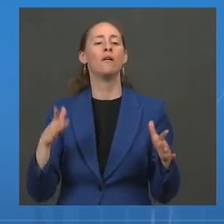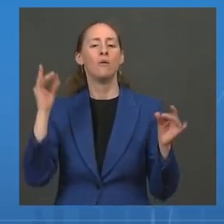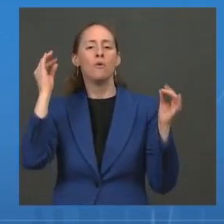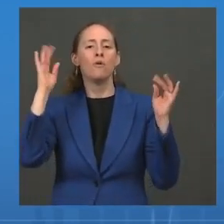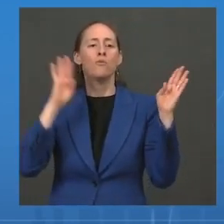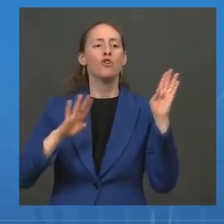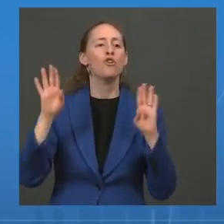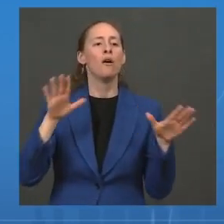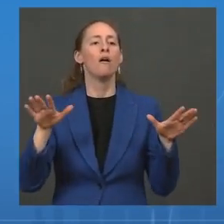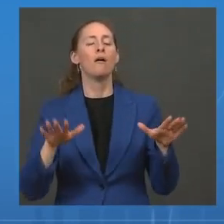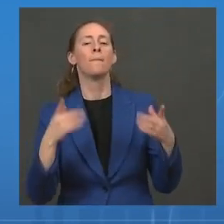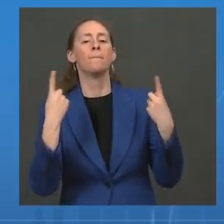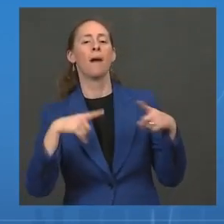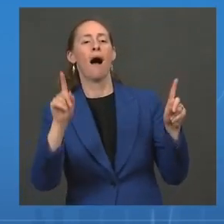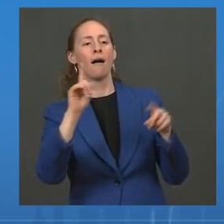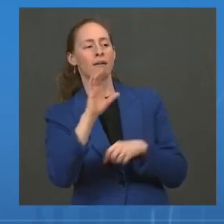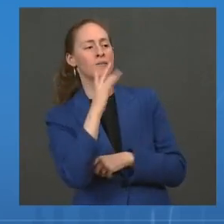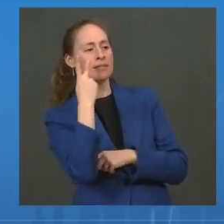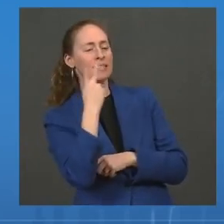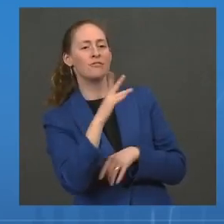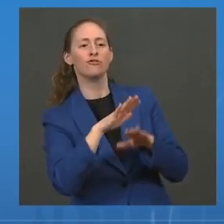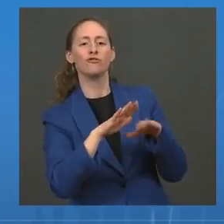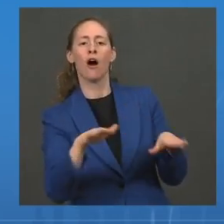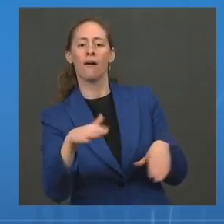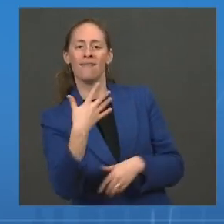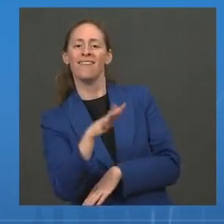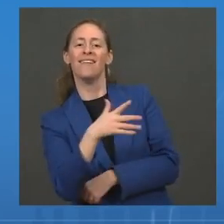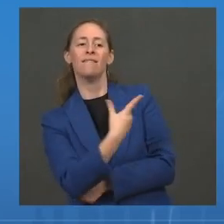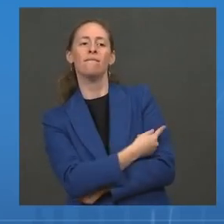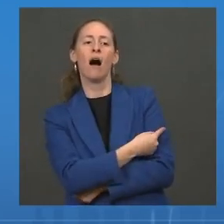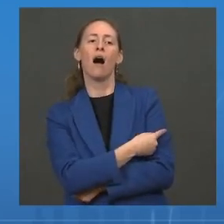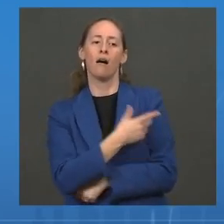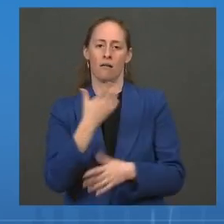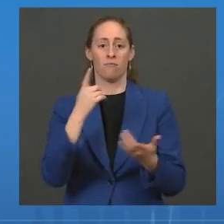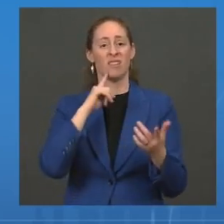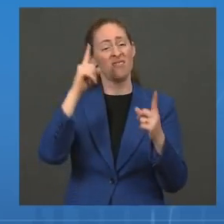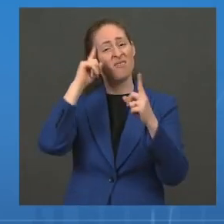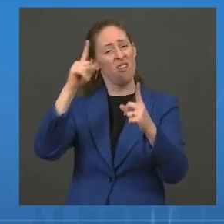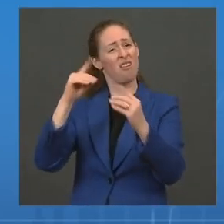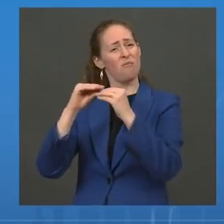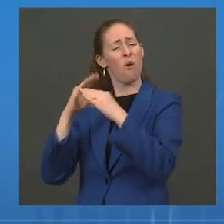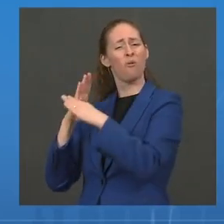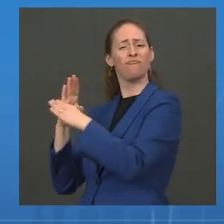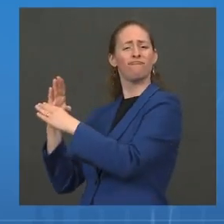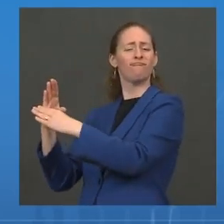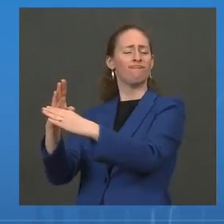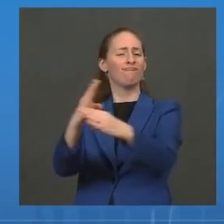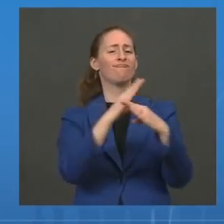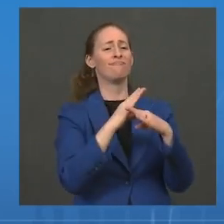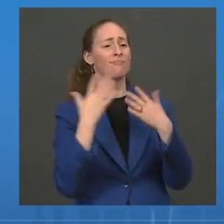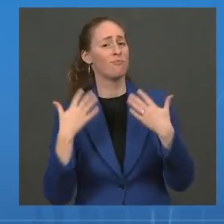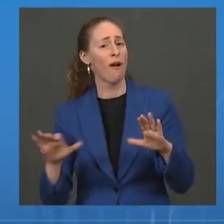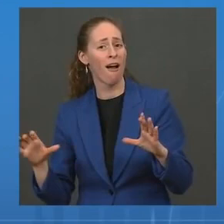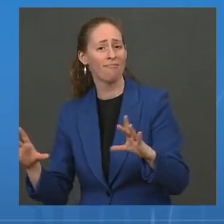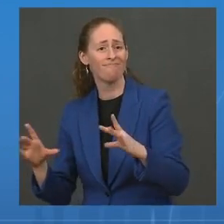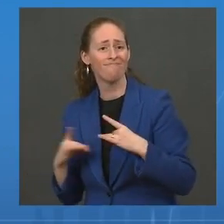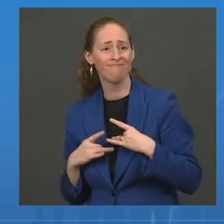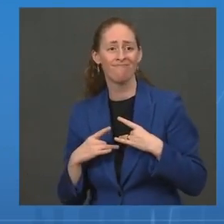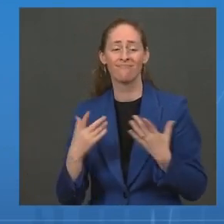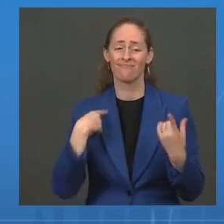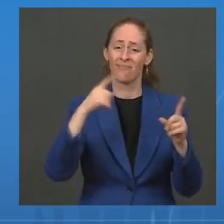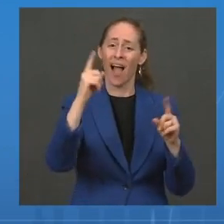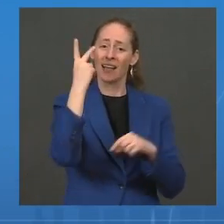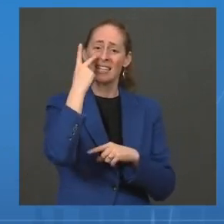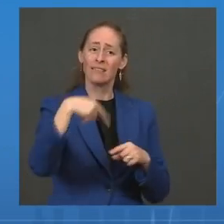ages five and up, are now able to be protected against COVID-19. And I am seeing the joy in children who are